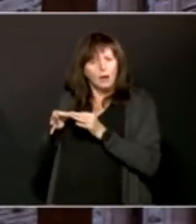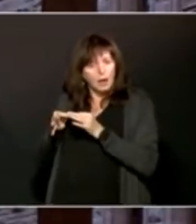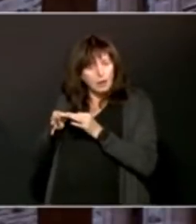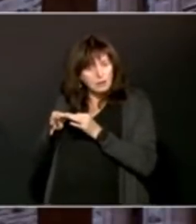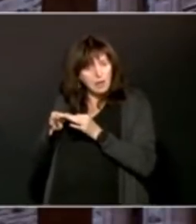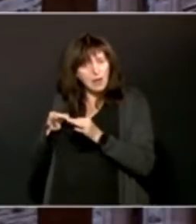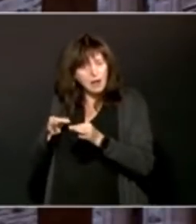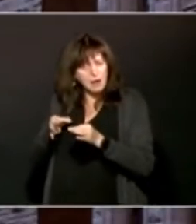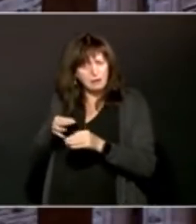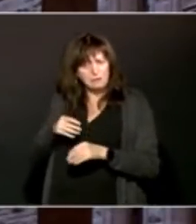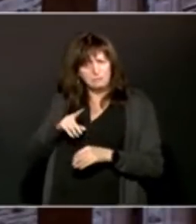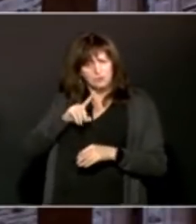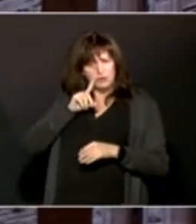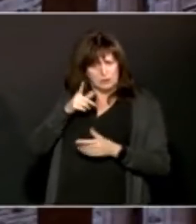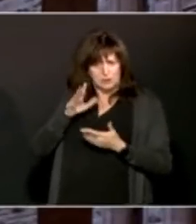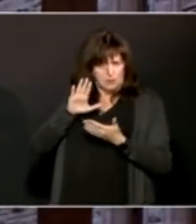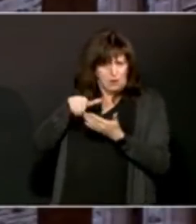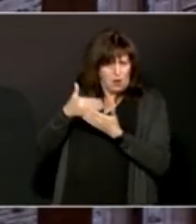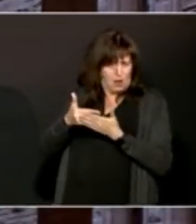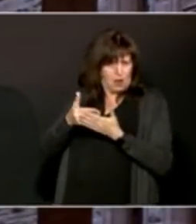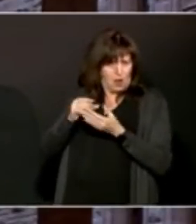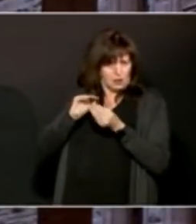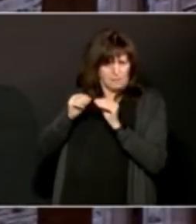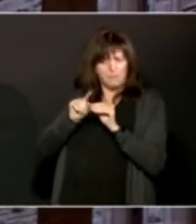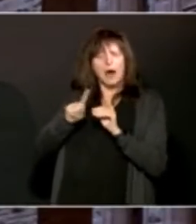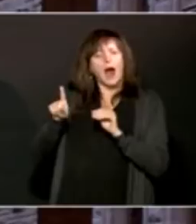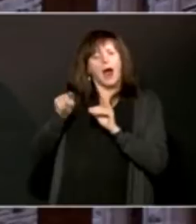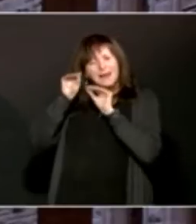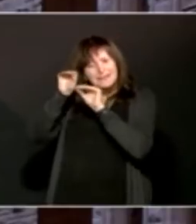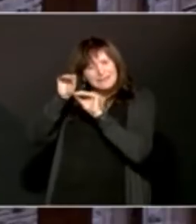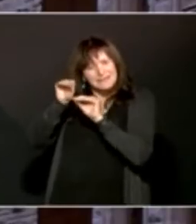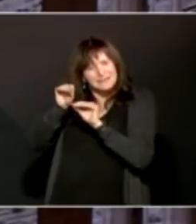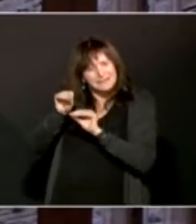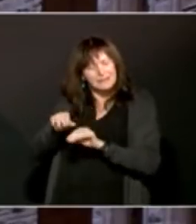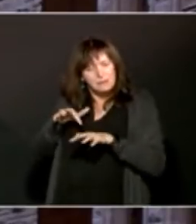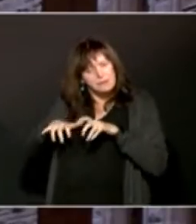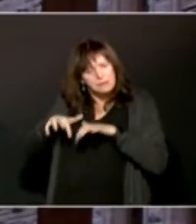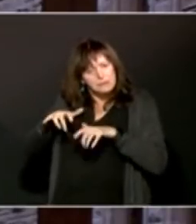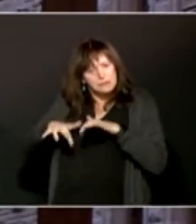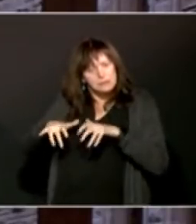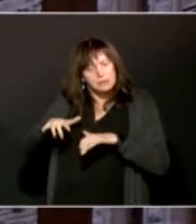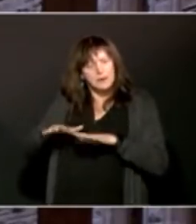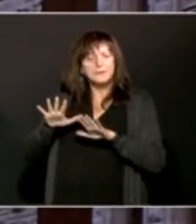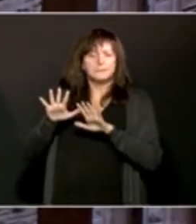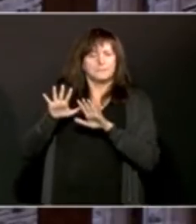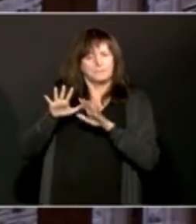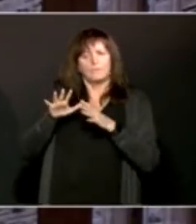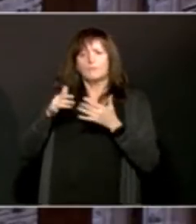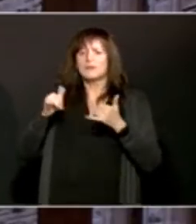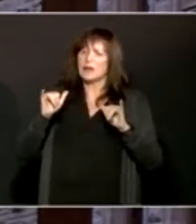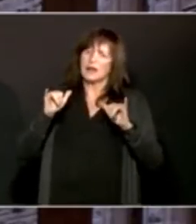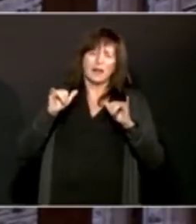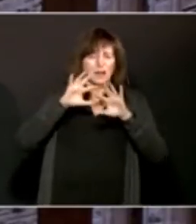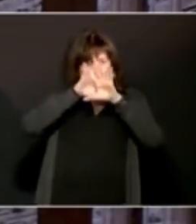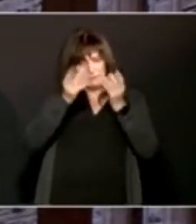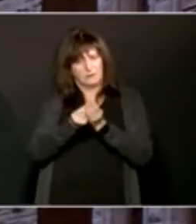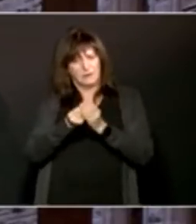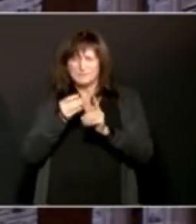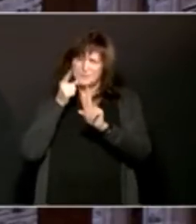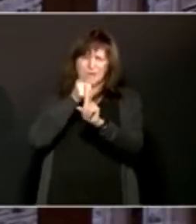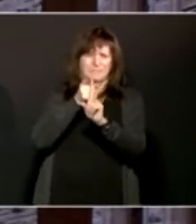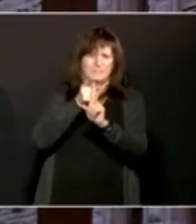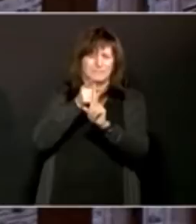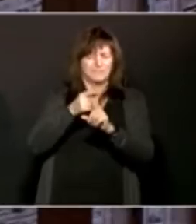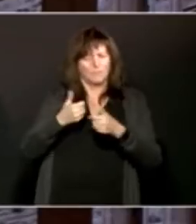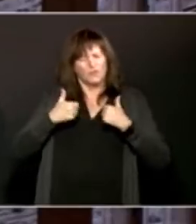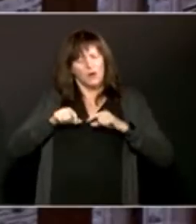but they still are up. And we are watching it and seeing if we can keep it under control. And that's why it's a very critical